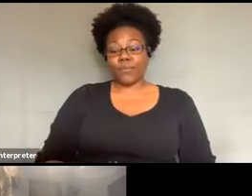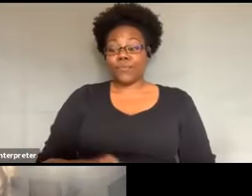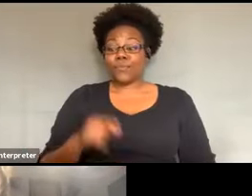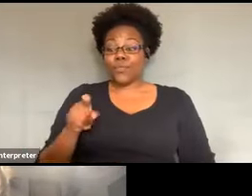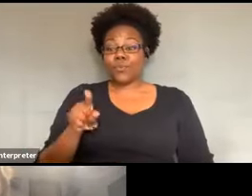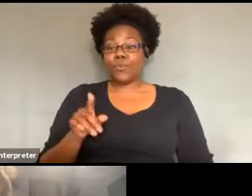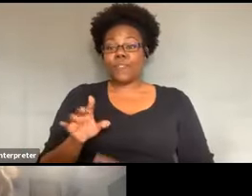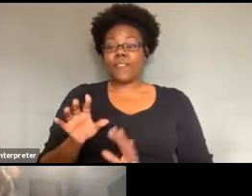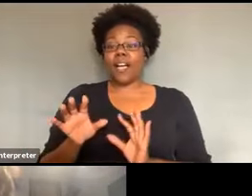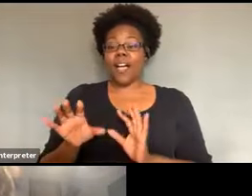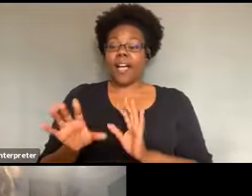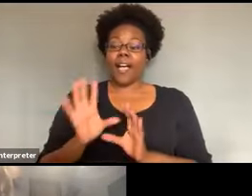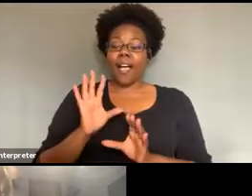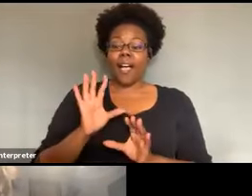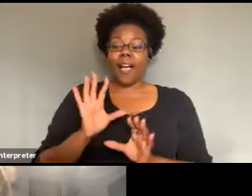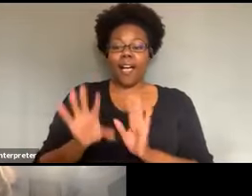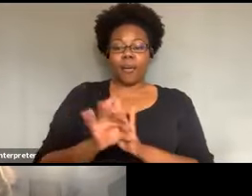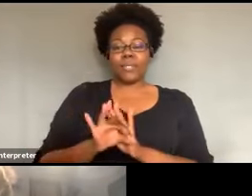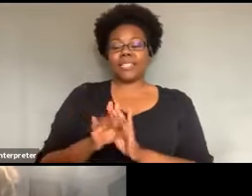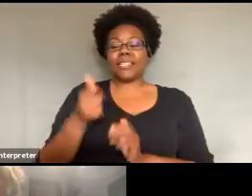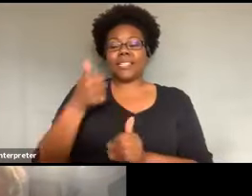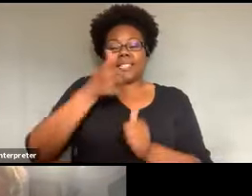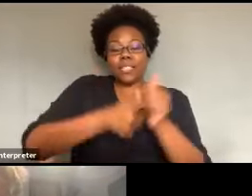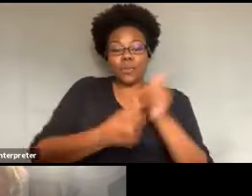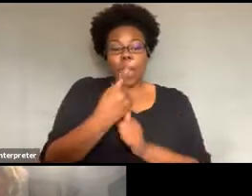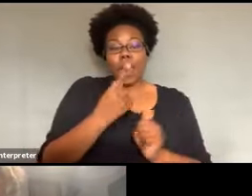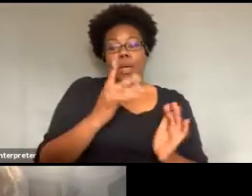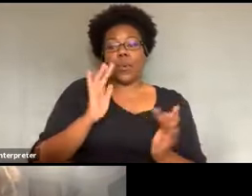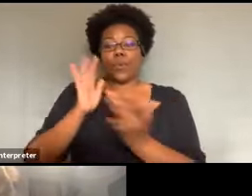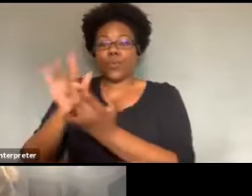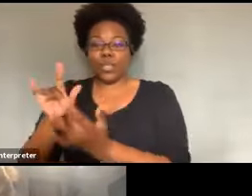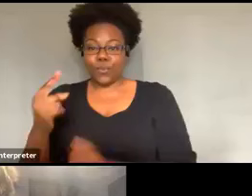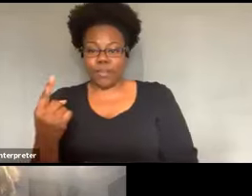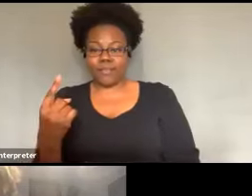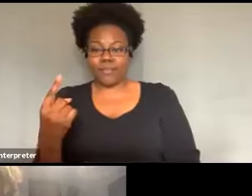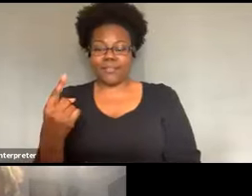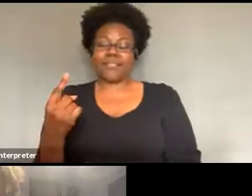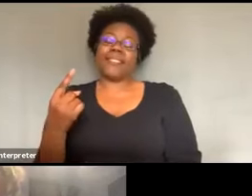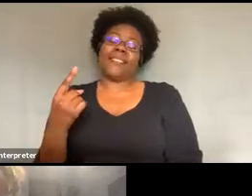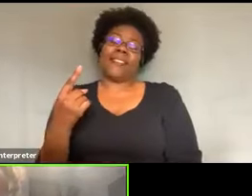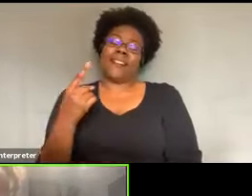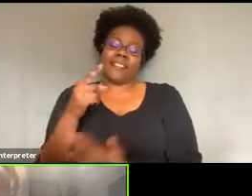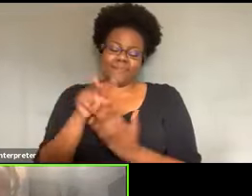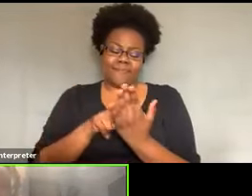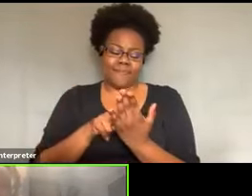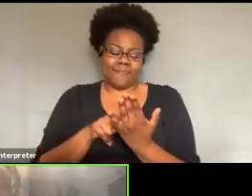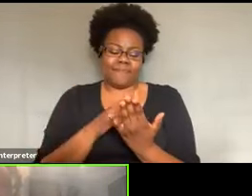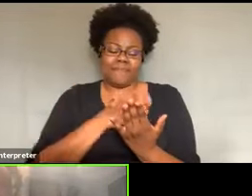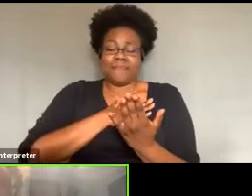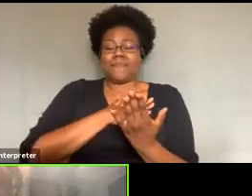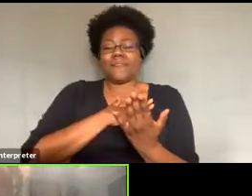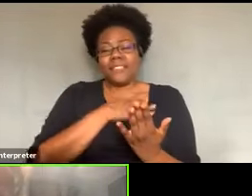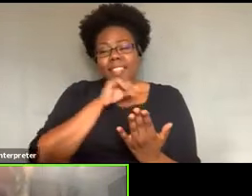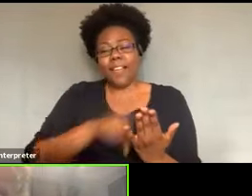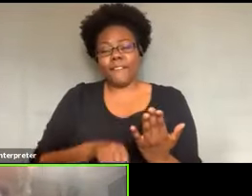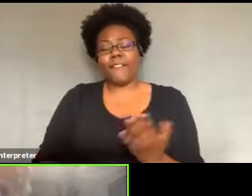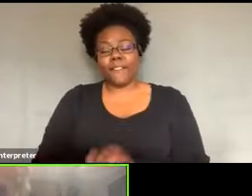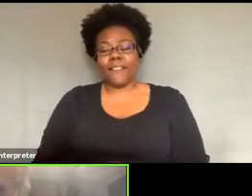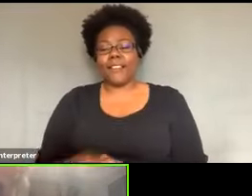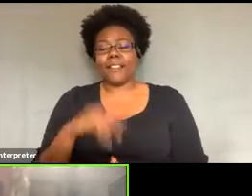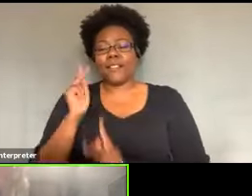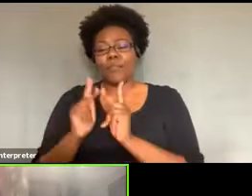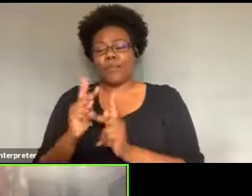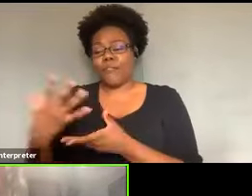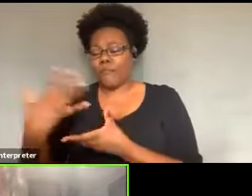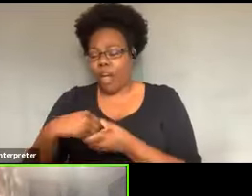reach one, our solution to keeping you connected to black Tucson. I love this. I love the people involved. Not only my